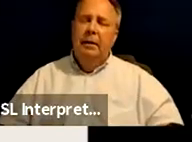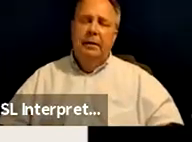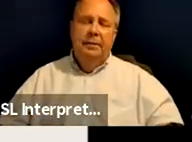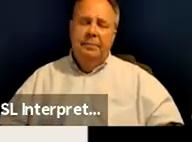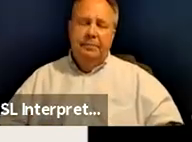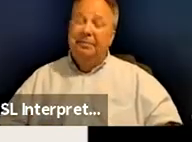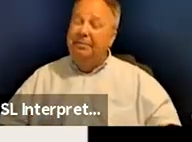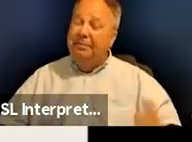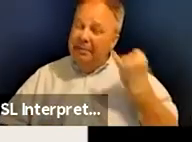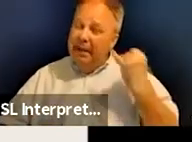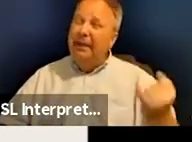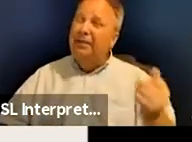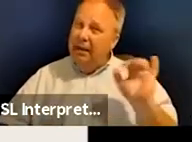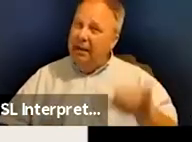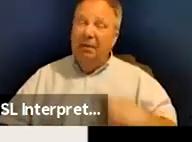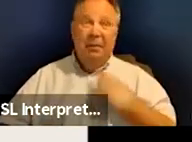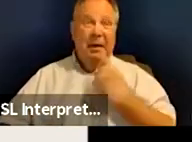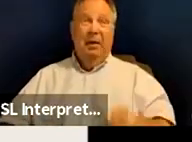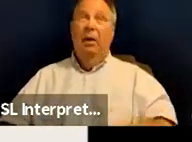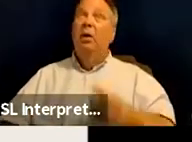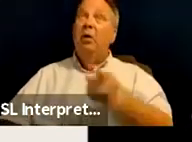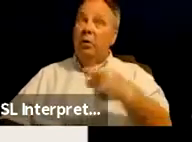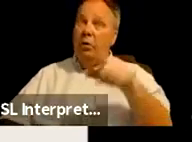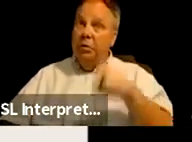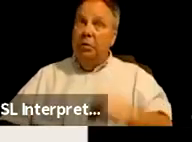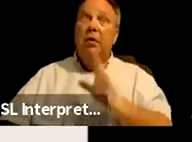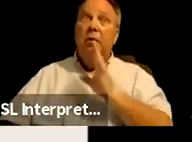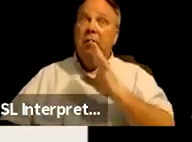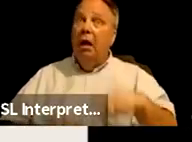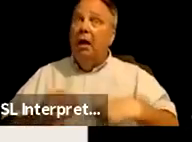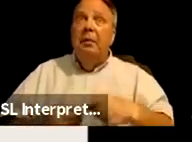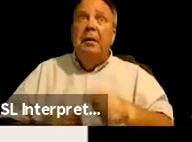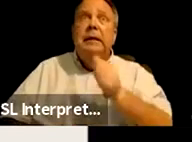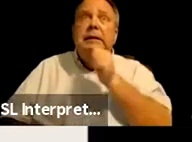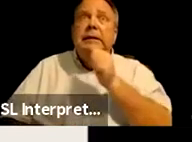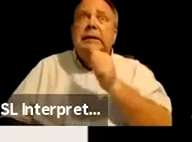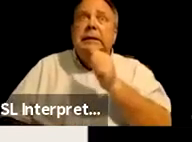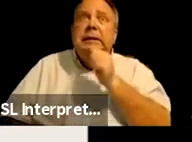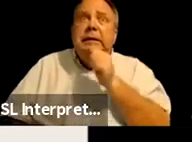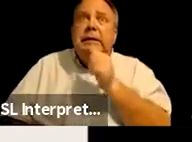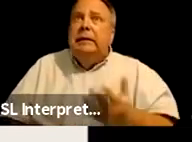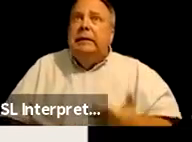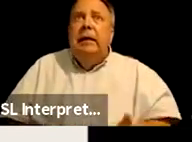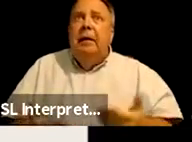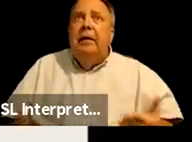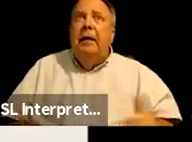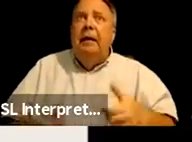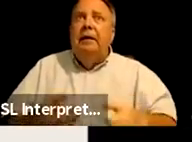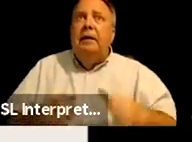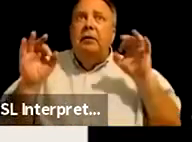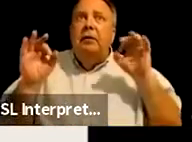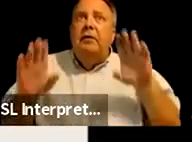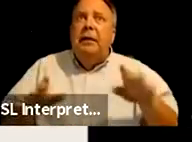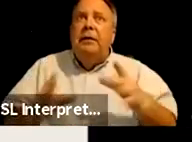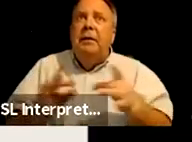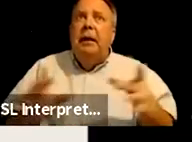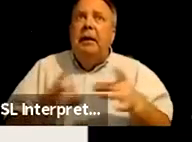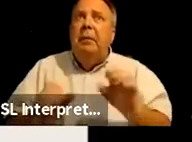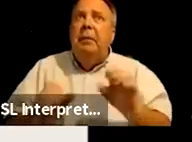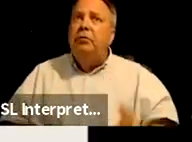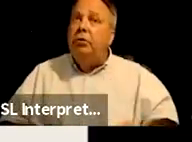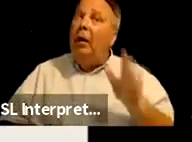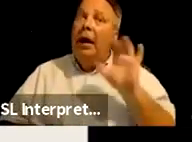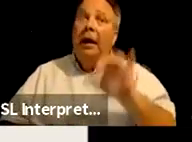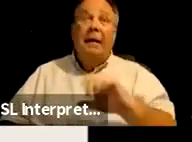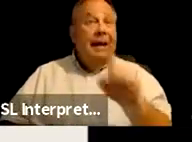Can you imagine being told that you're supposed to talk about intimate, personal, private things over Facebook messenger, and that's